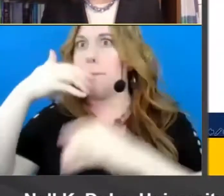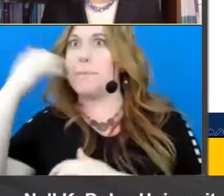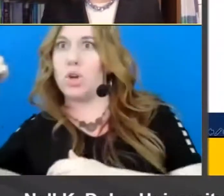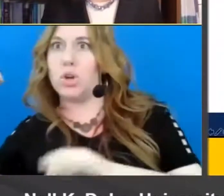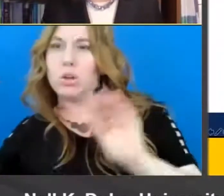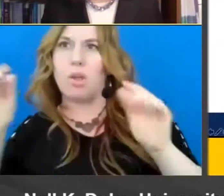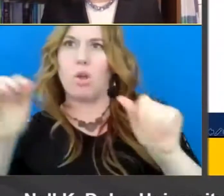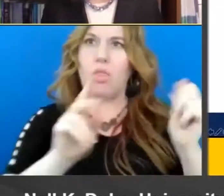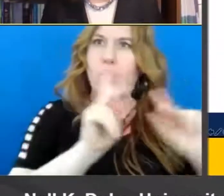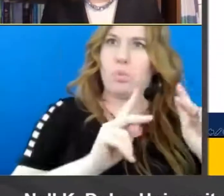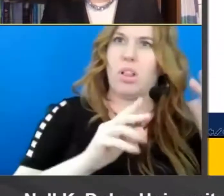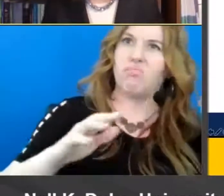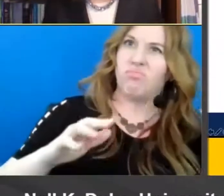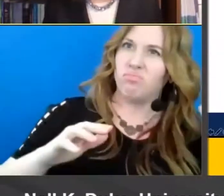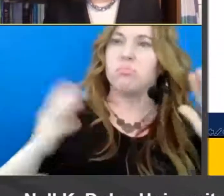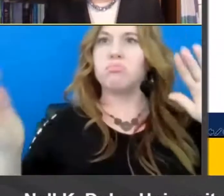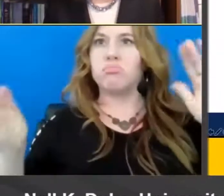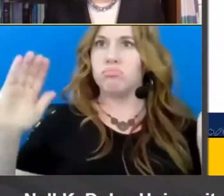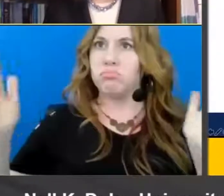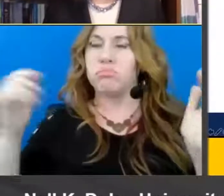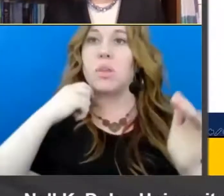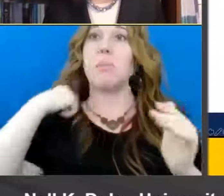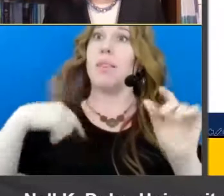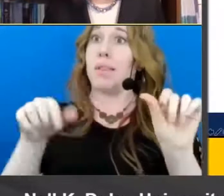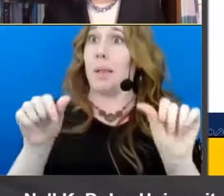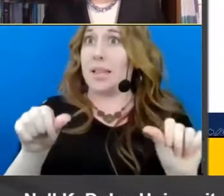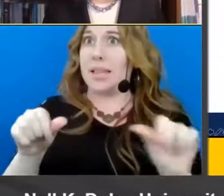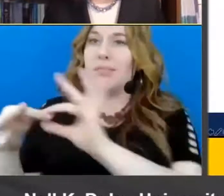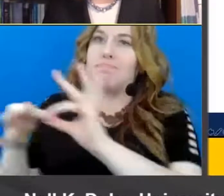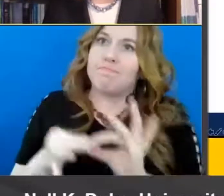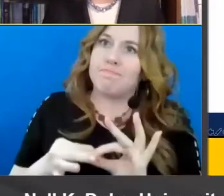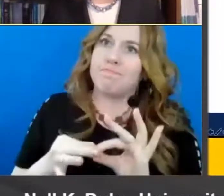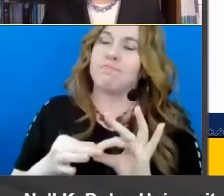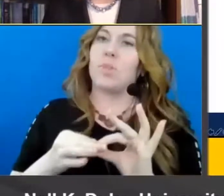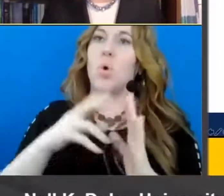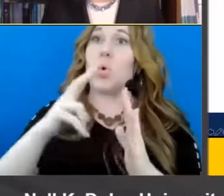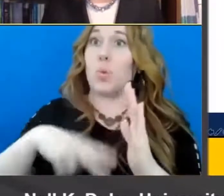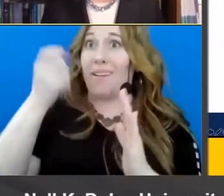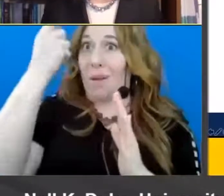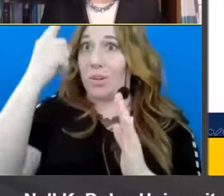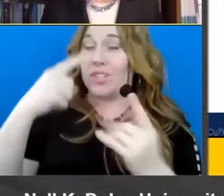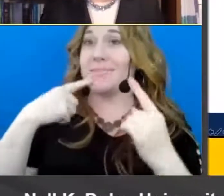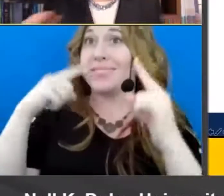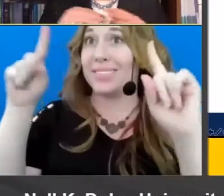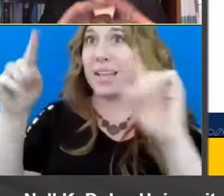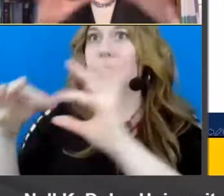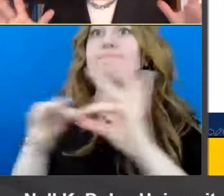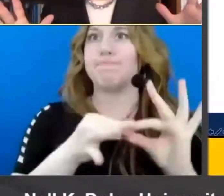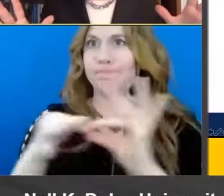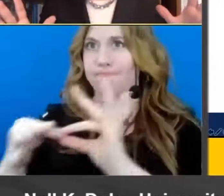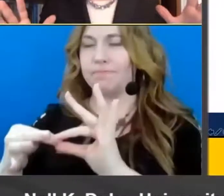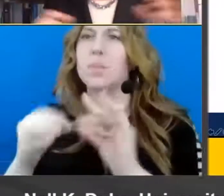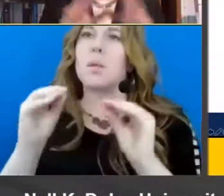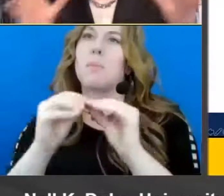the ability to do it is associated uh with reading comprehension uh success it's really one of a larger